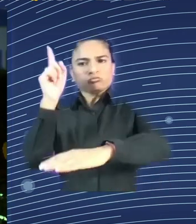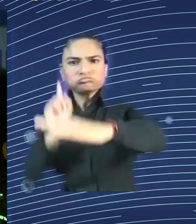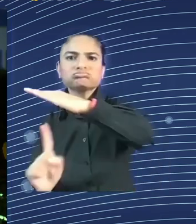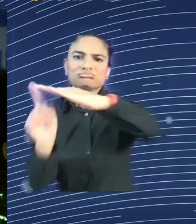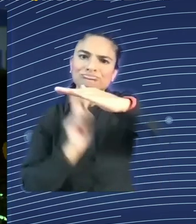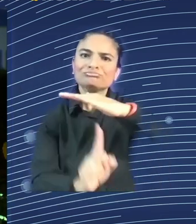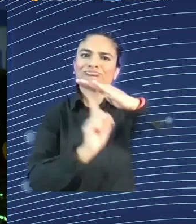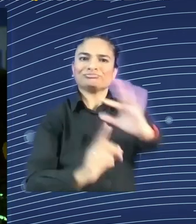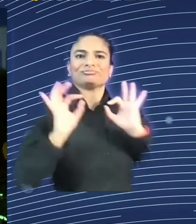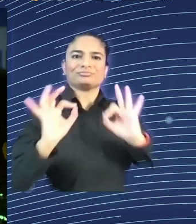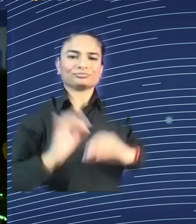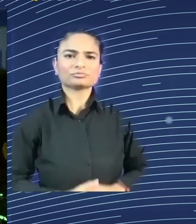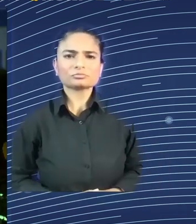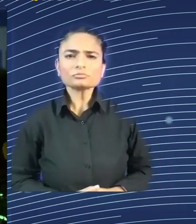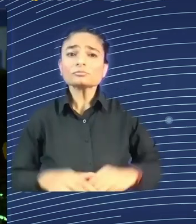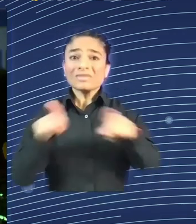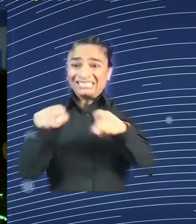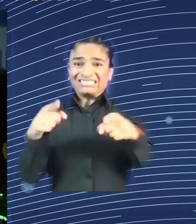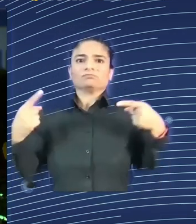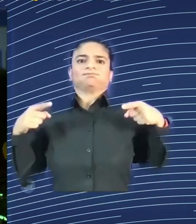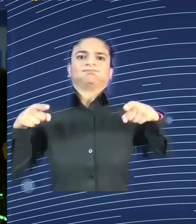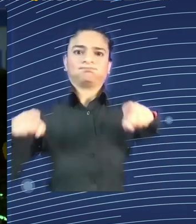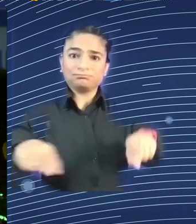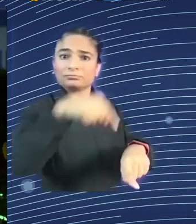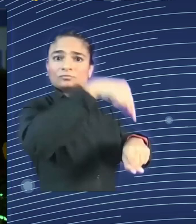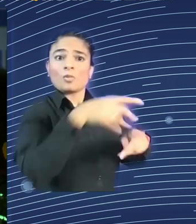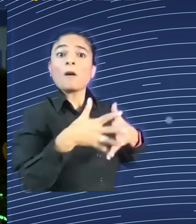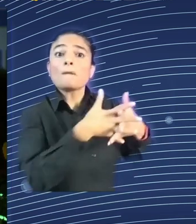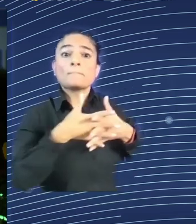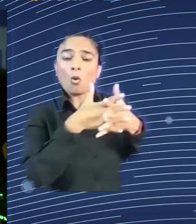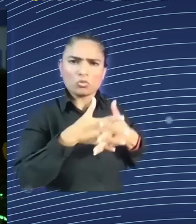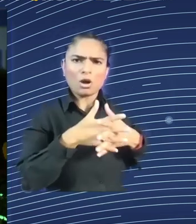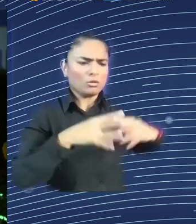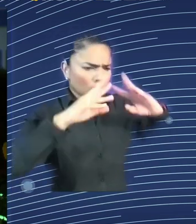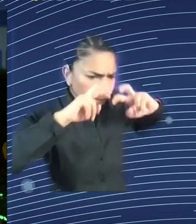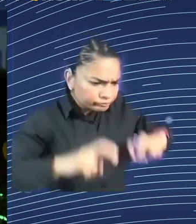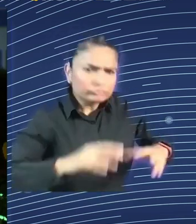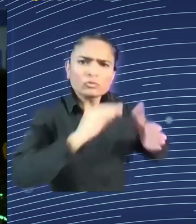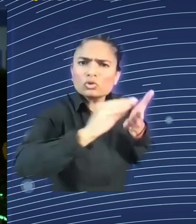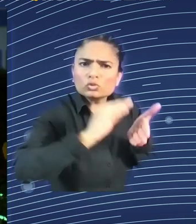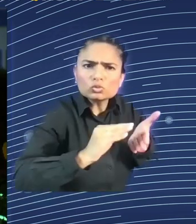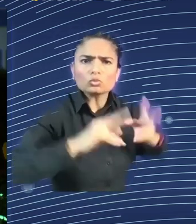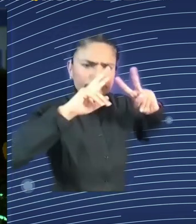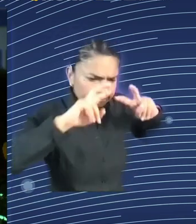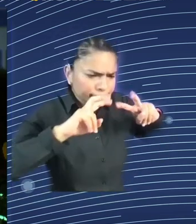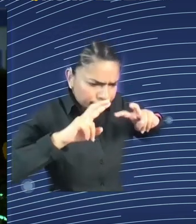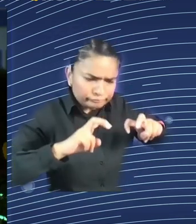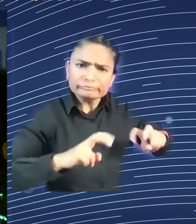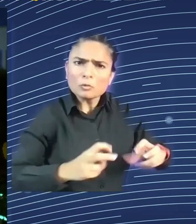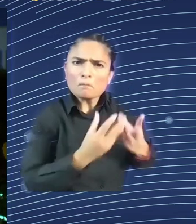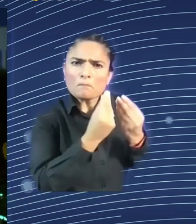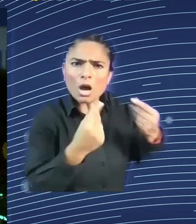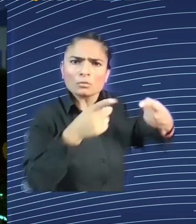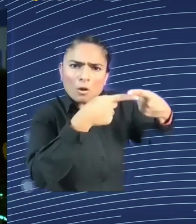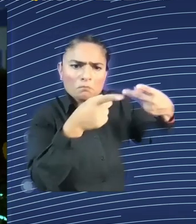immigrants into America, especially Irish women, Italian women, used to go and work in the homes of rich